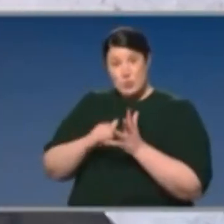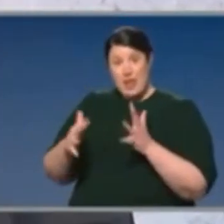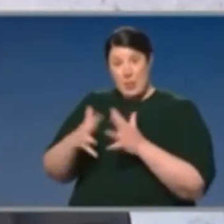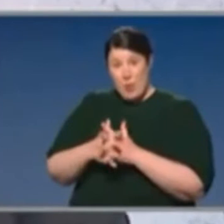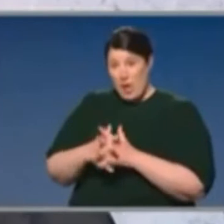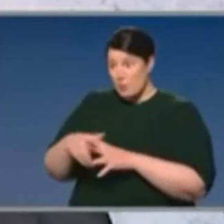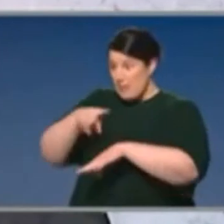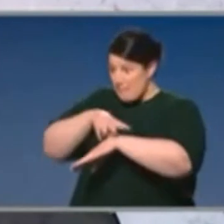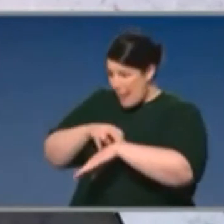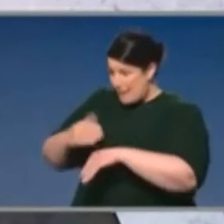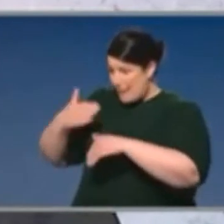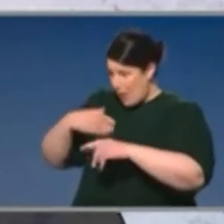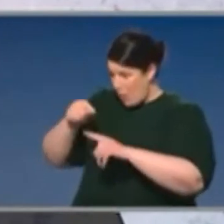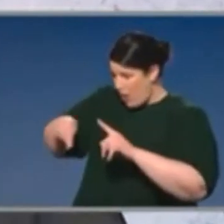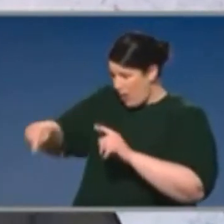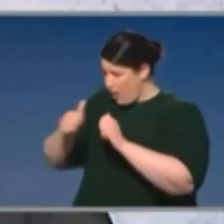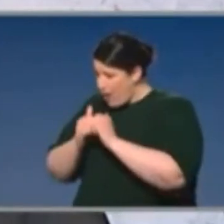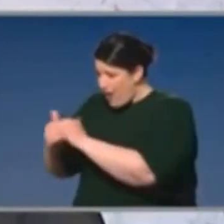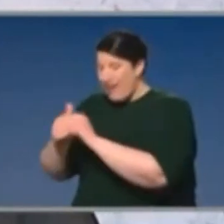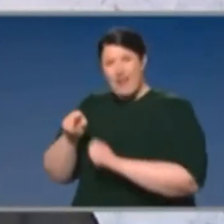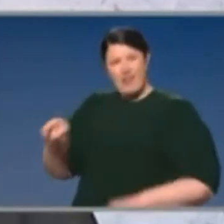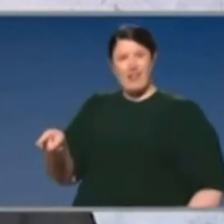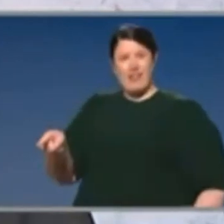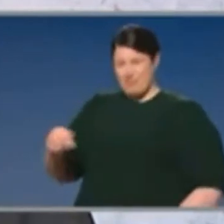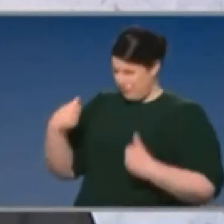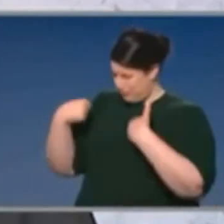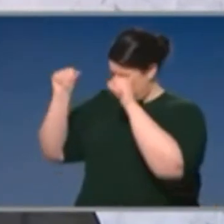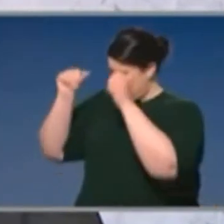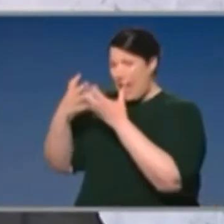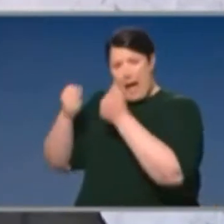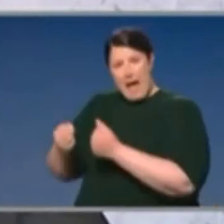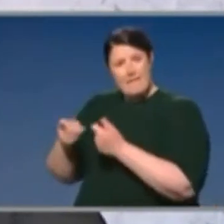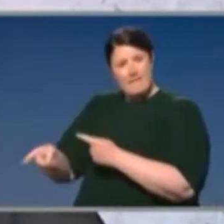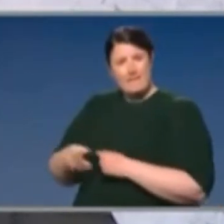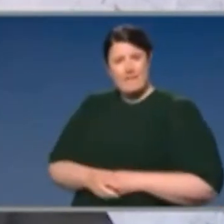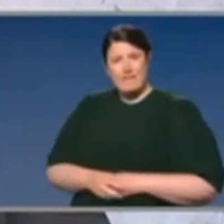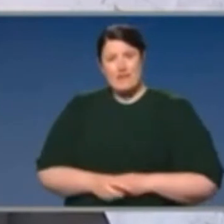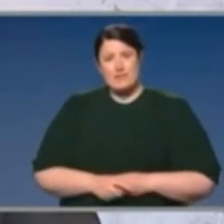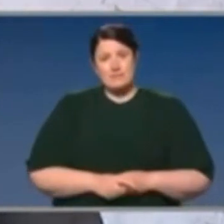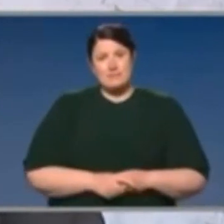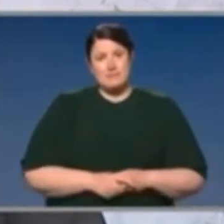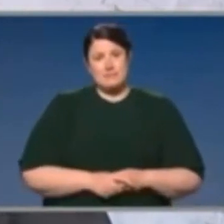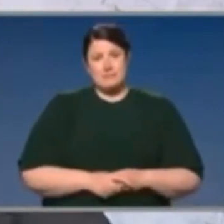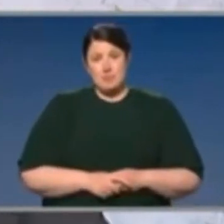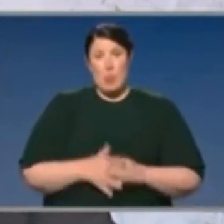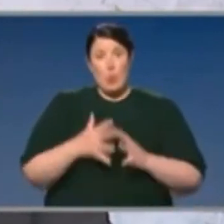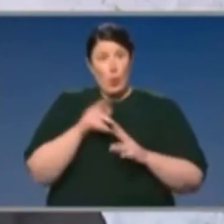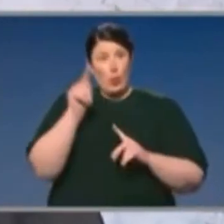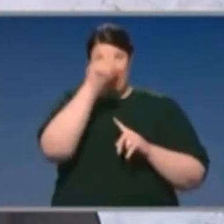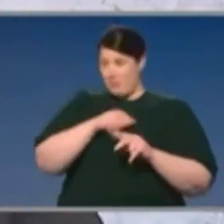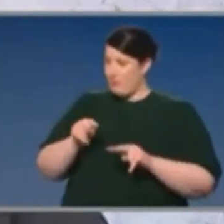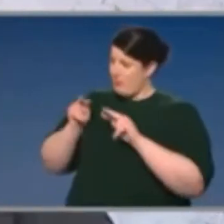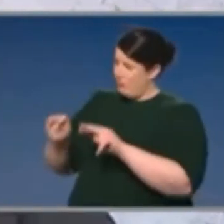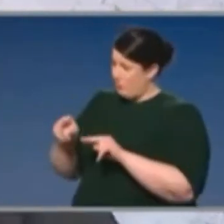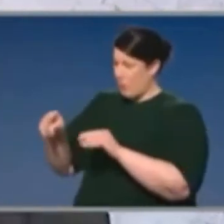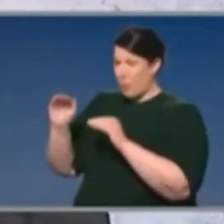has integrated their health response with all of these others is proving to be very successful. So that is, that is an excitation. That is